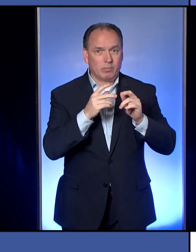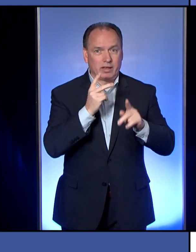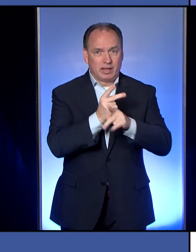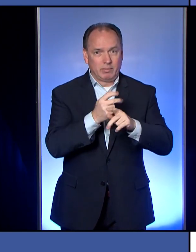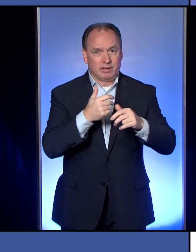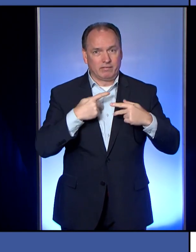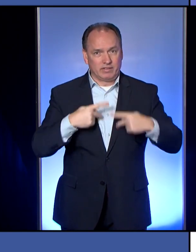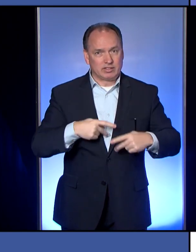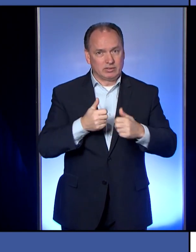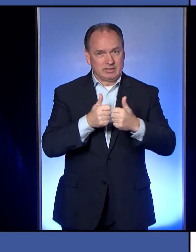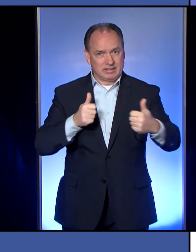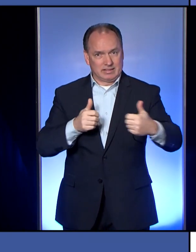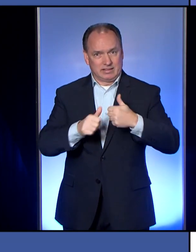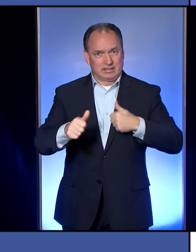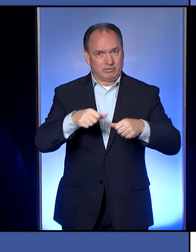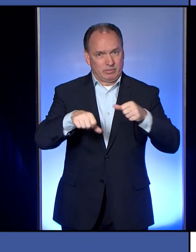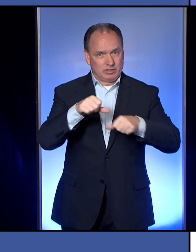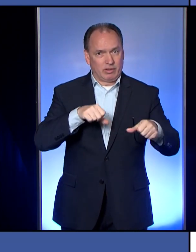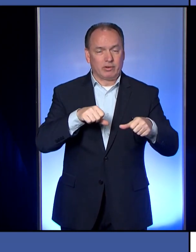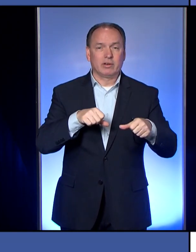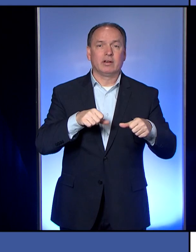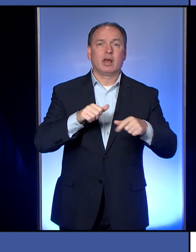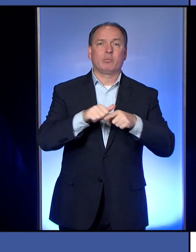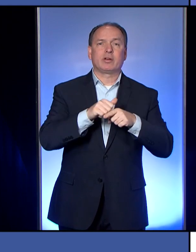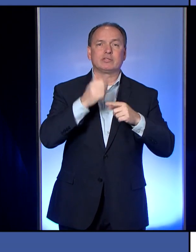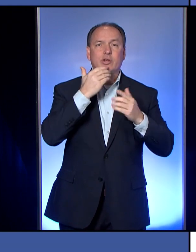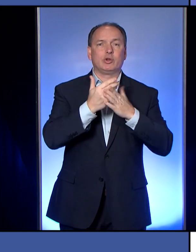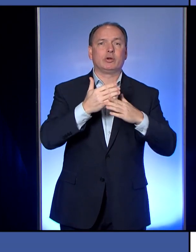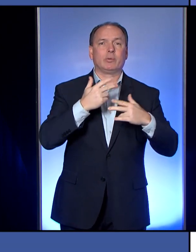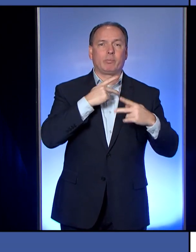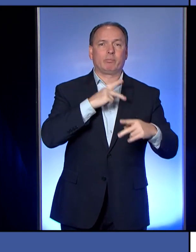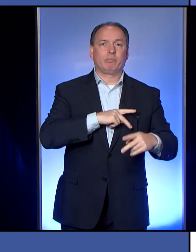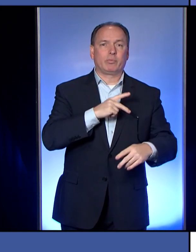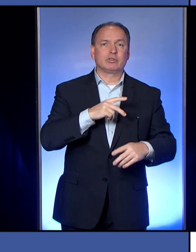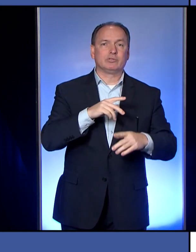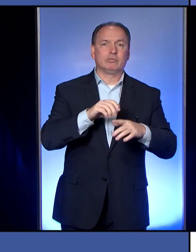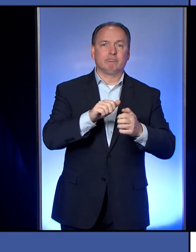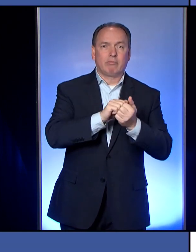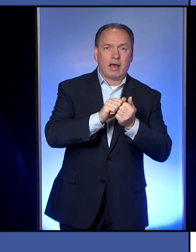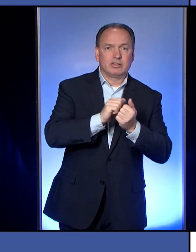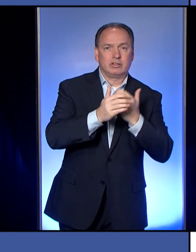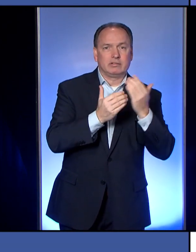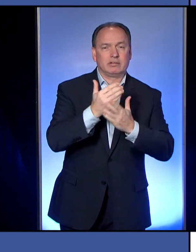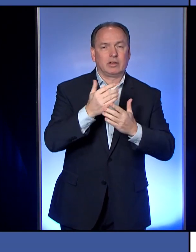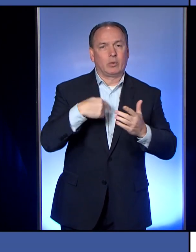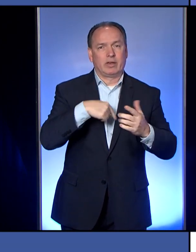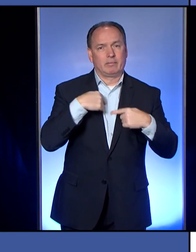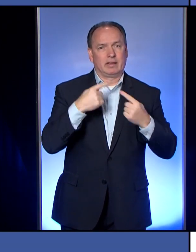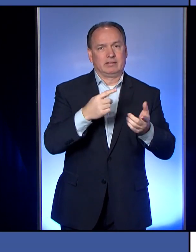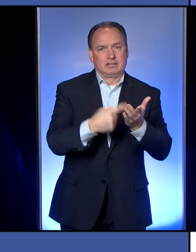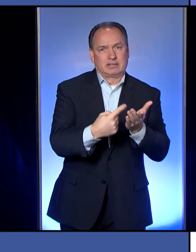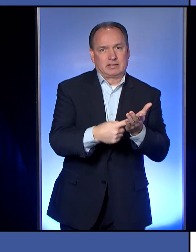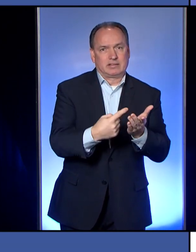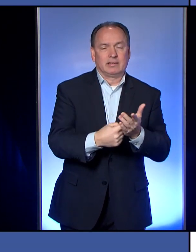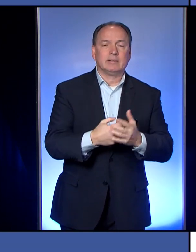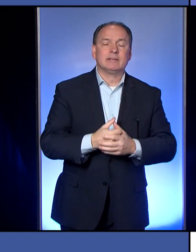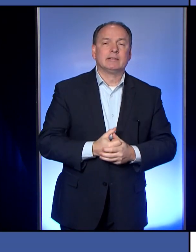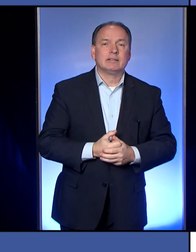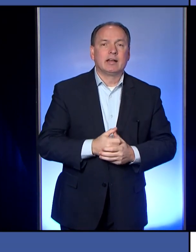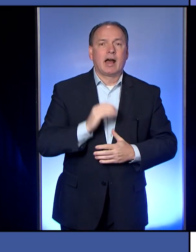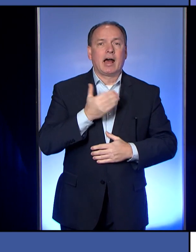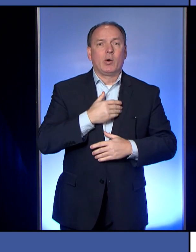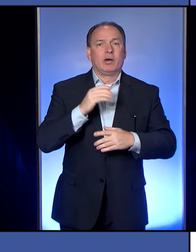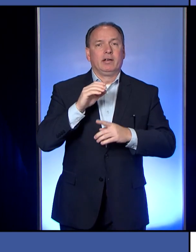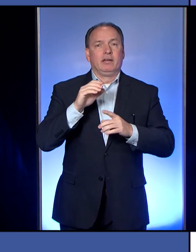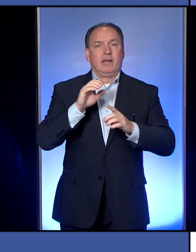from one another, and for practicing those good personal hygiene that we have been talking about. Our environmental task